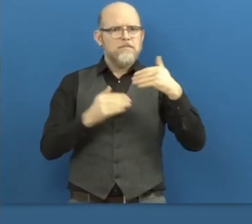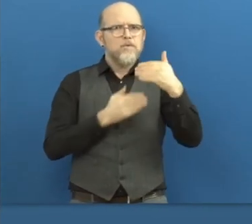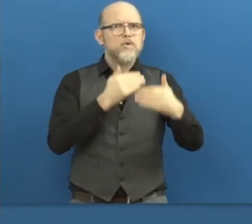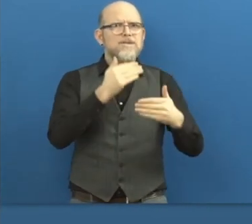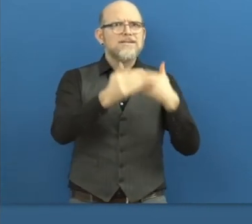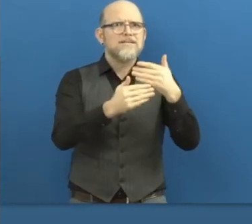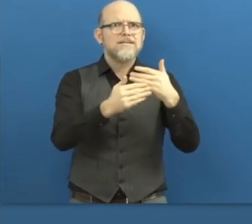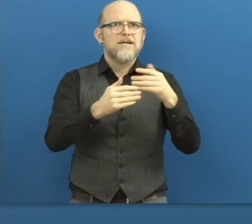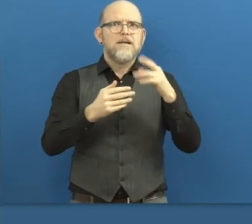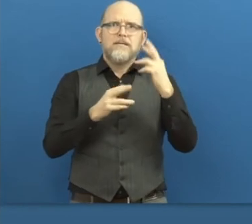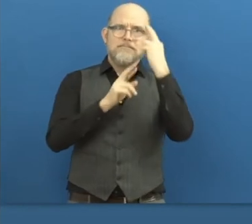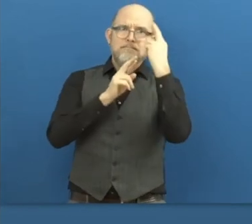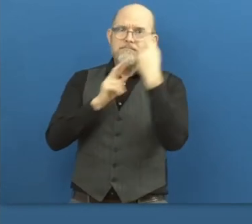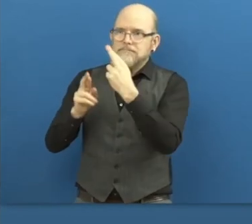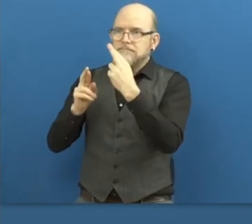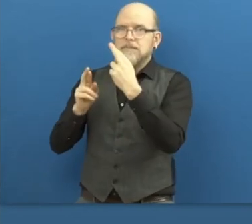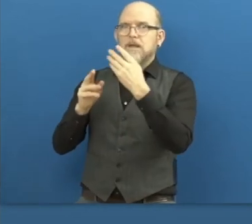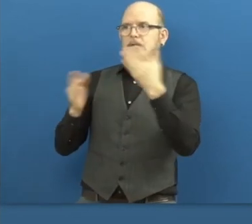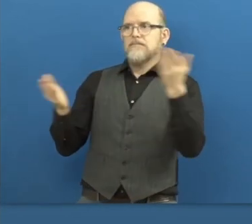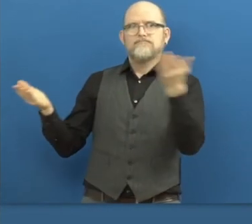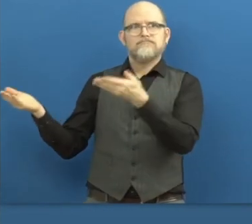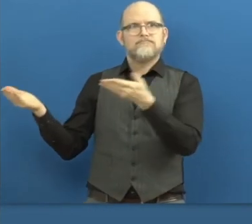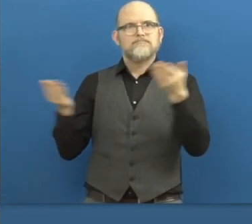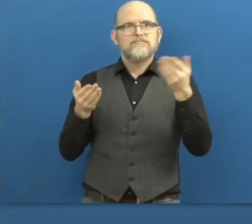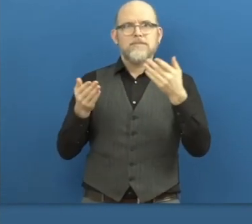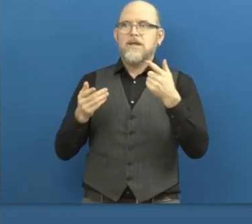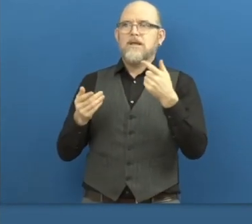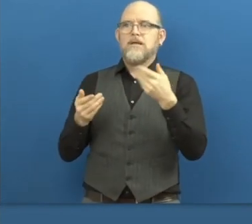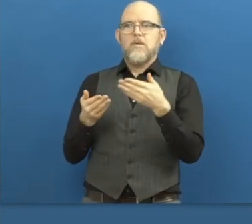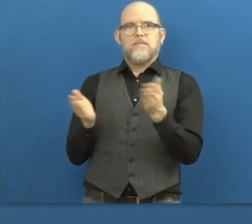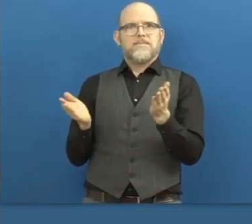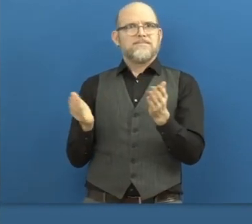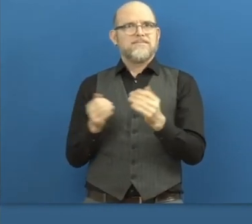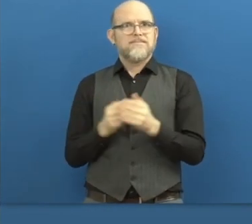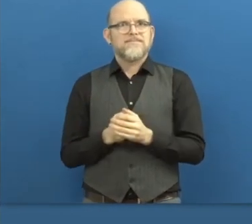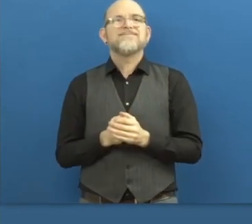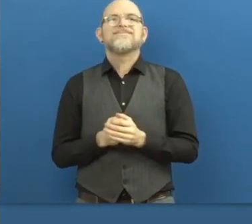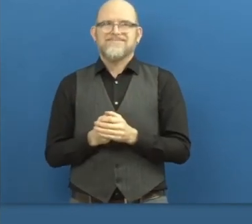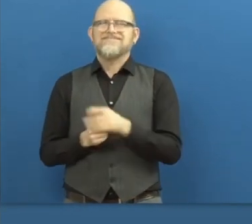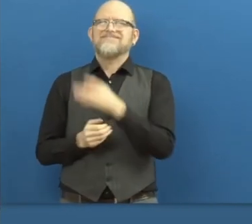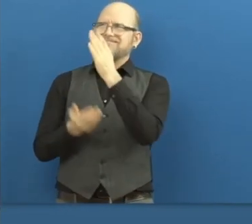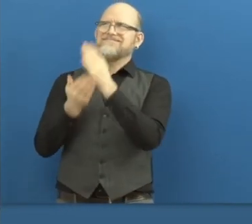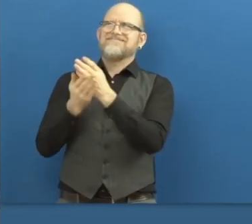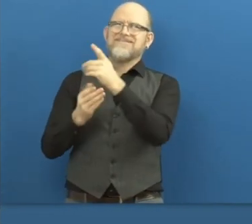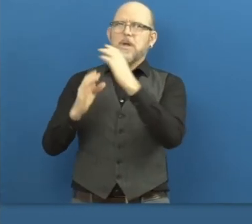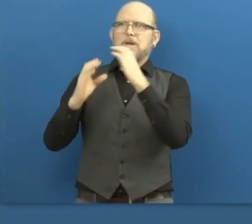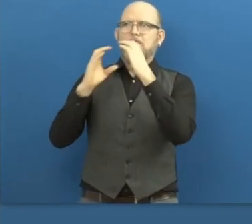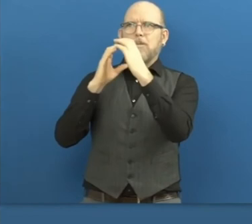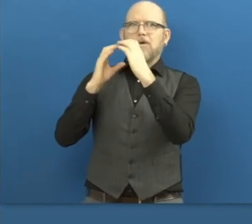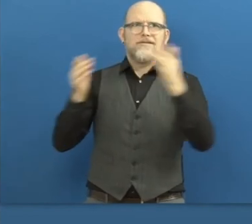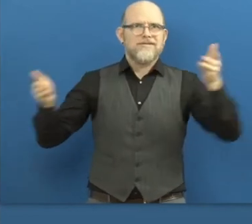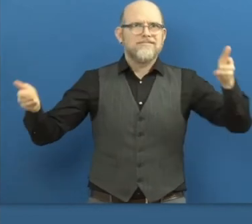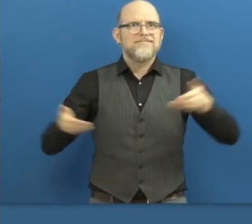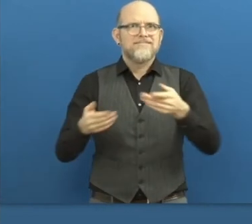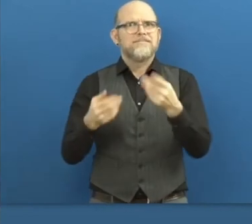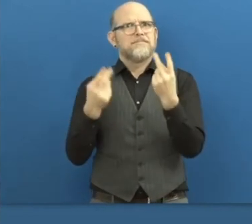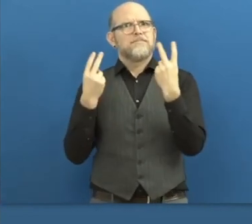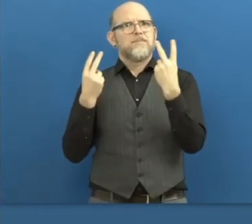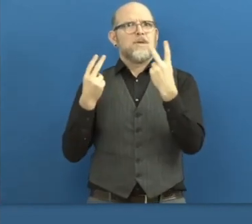communications, the big messages, I mean, obviously, this group will have to look at that very carefully. Thank you very much. Gui?